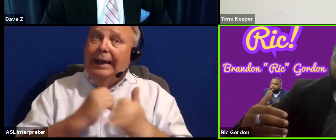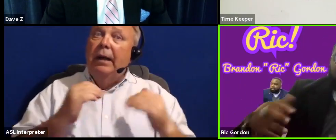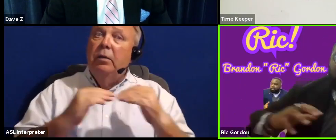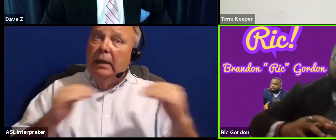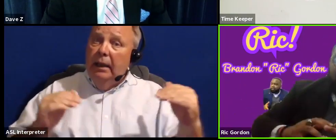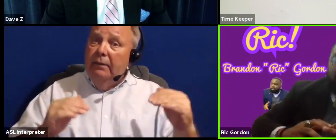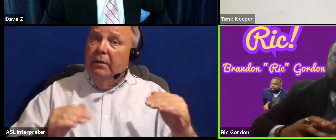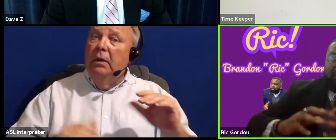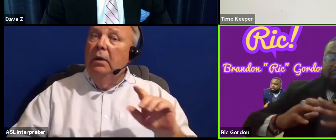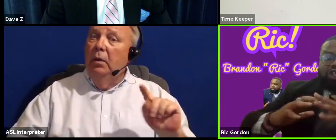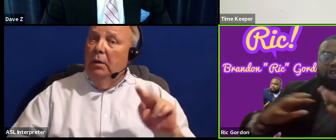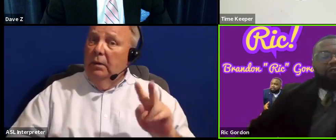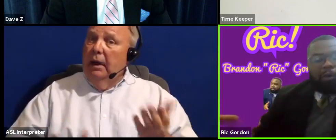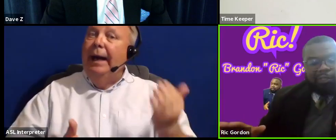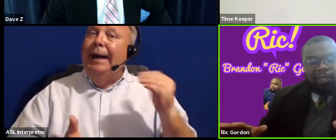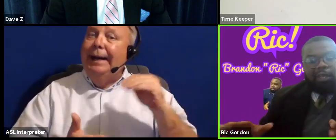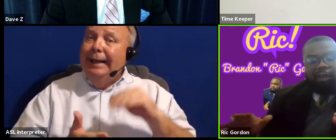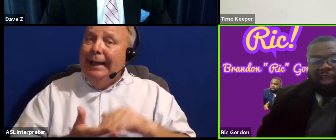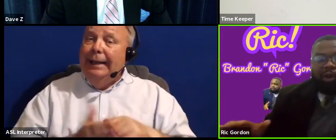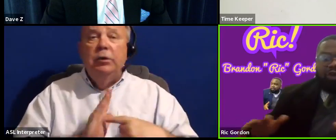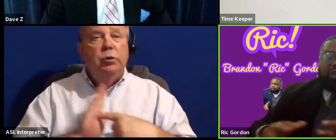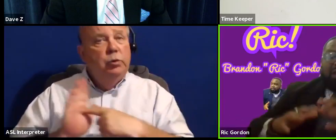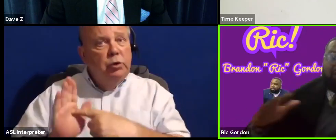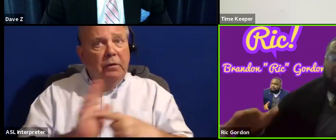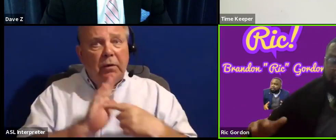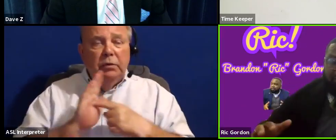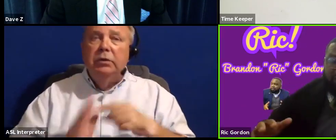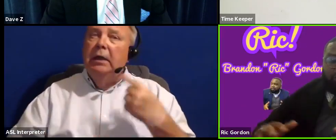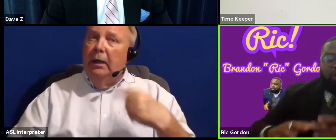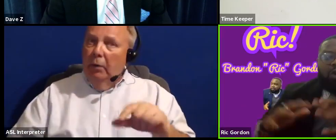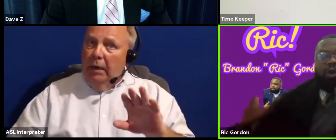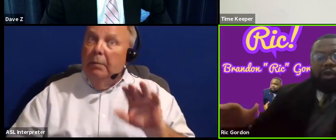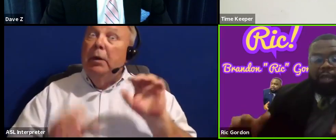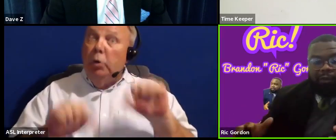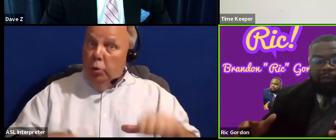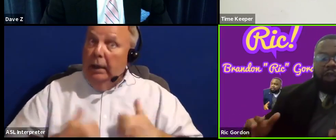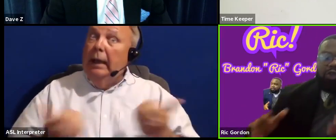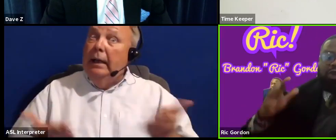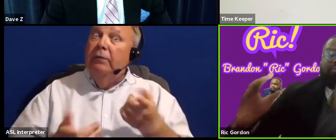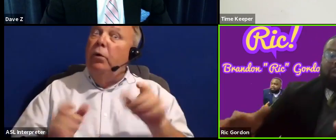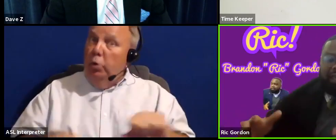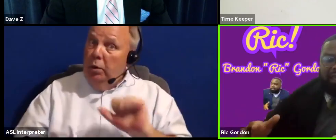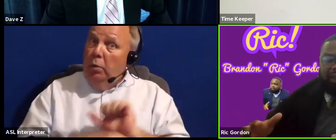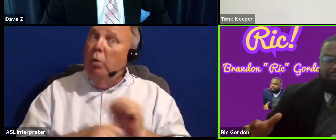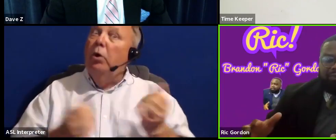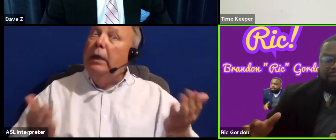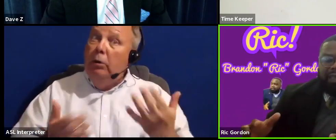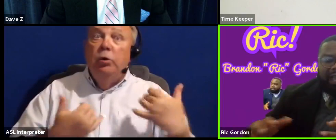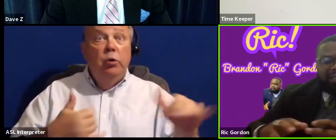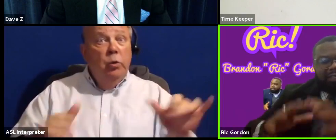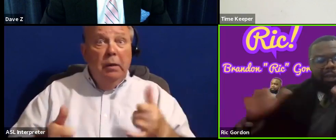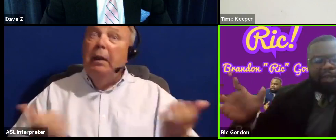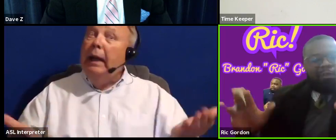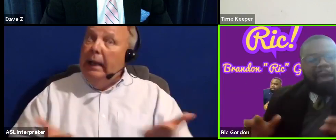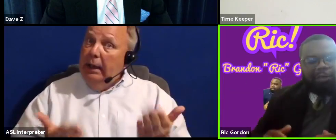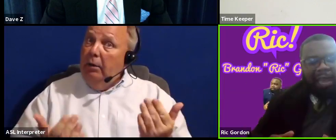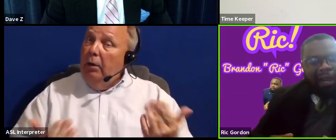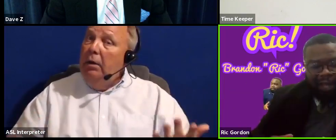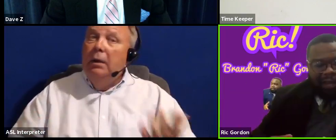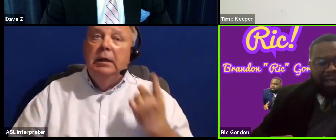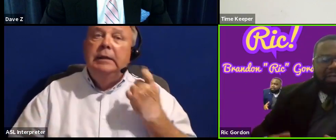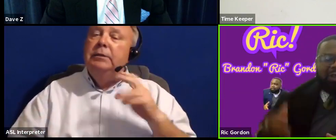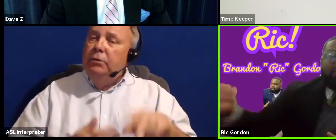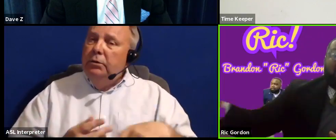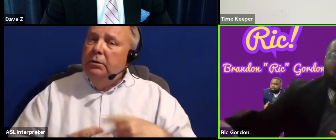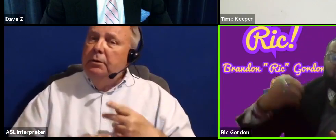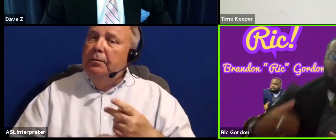television in again to show folks that Greenbelt, you can live here, you can work here, you can play here. And just a kind of matter